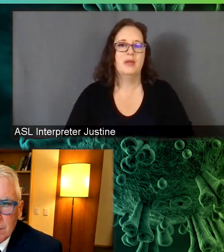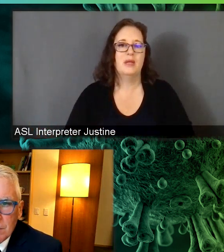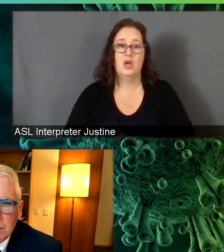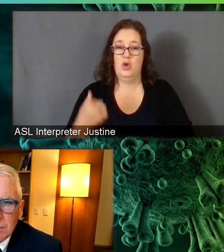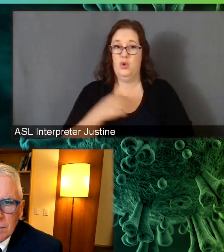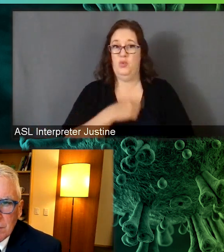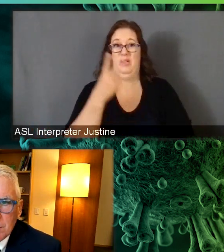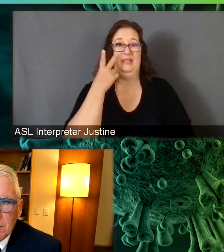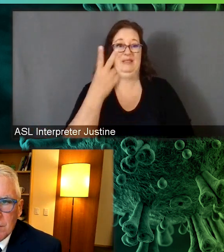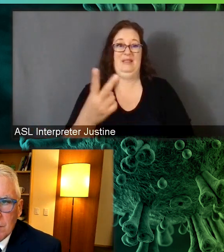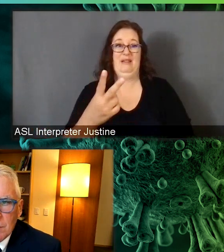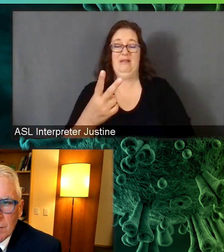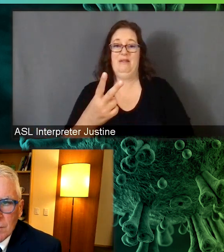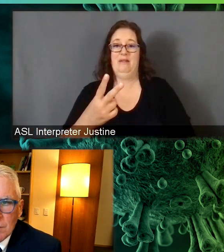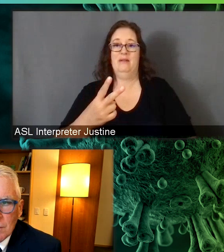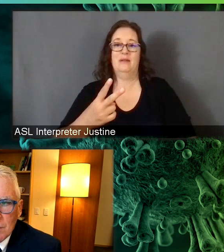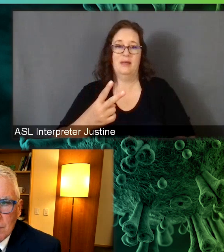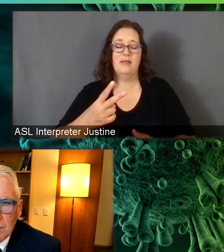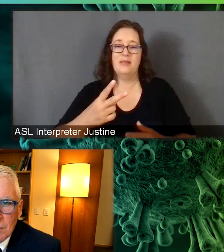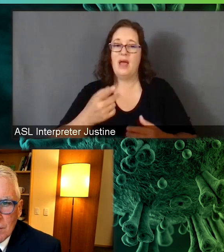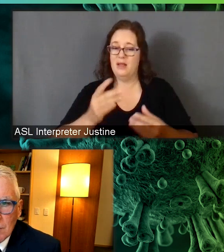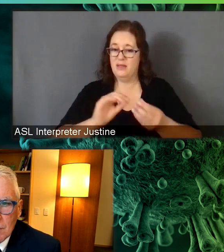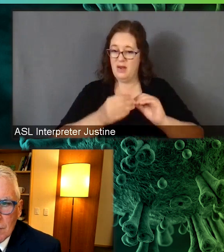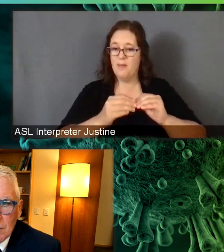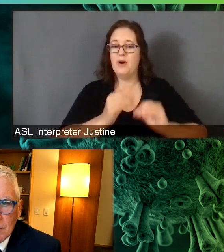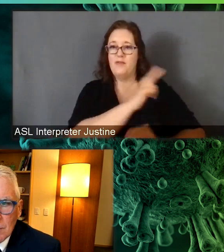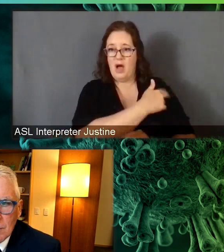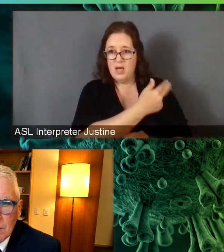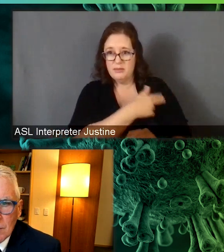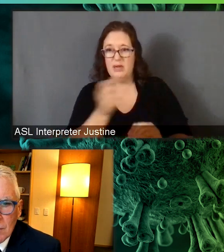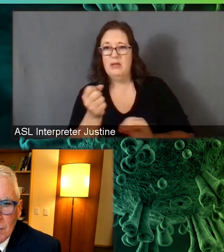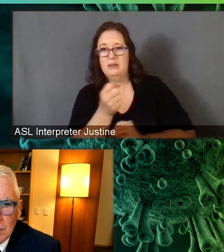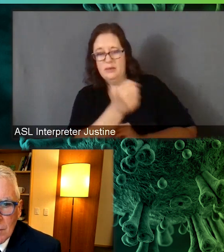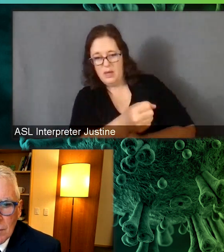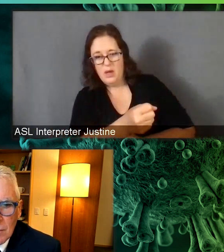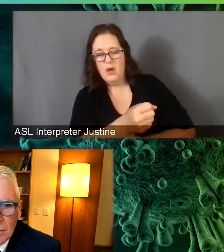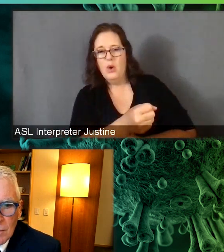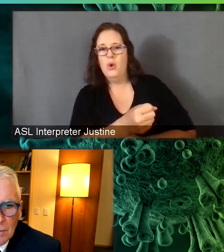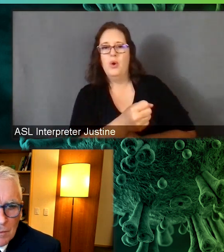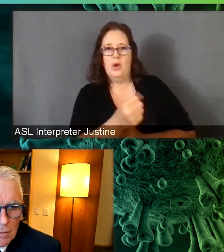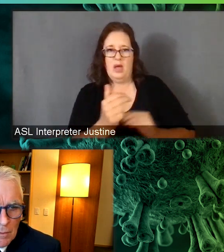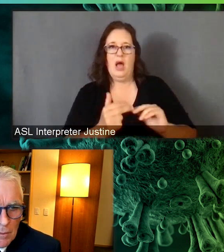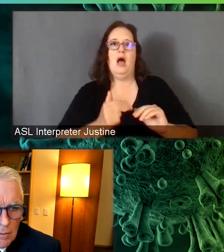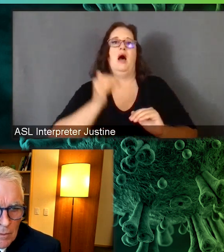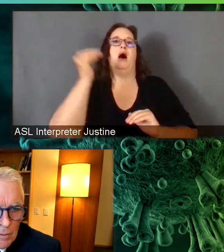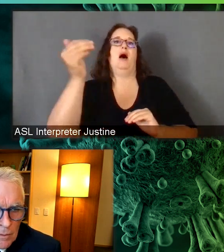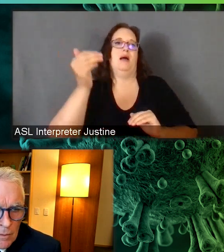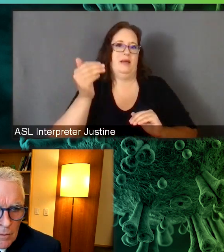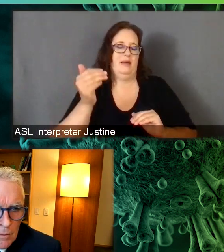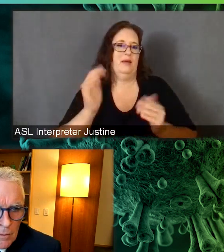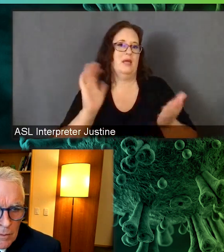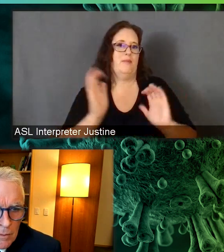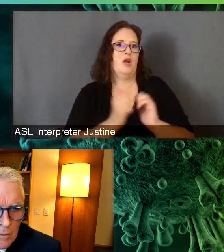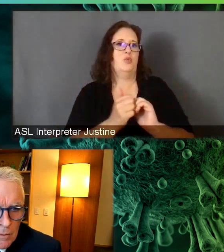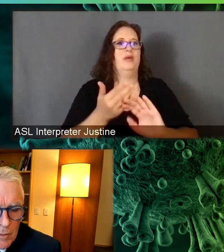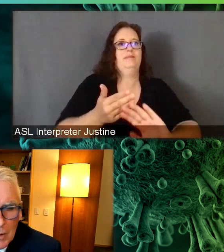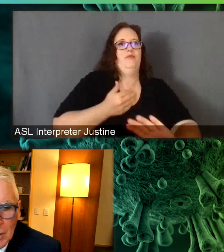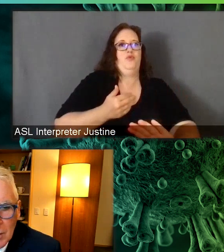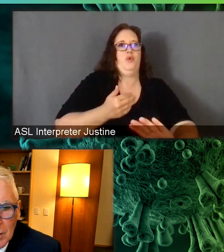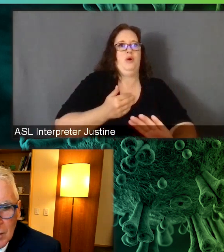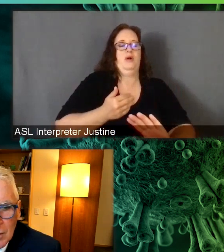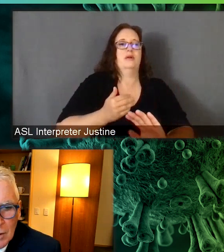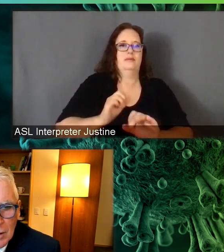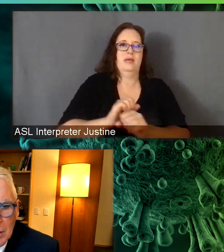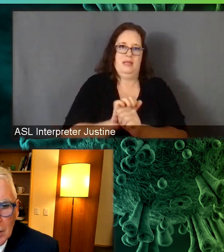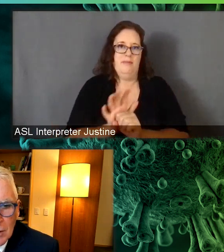that were higher than sort of earlier or really any point in the pandemic. What's not totally clear yet is whether